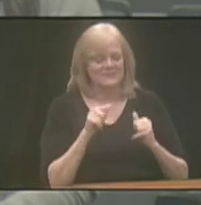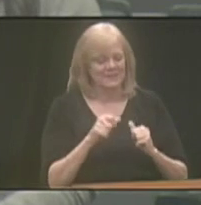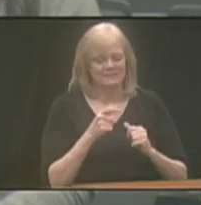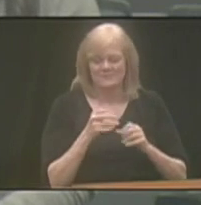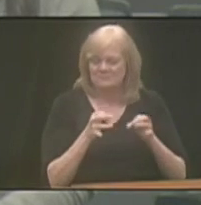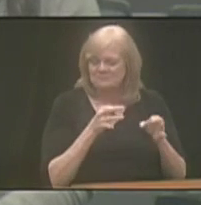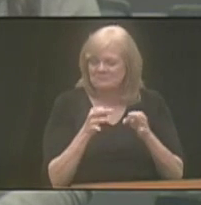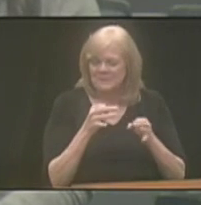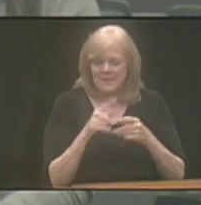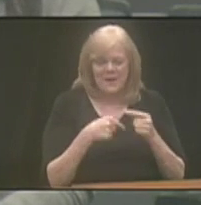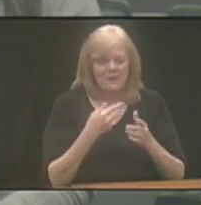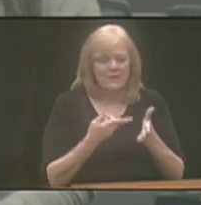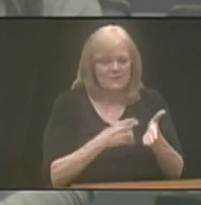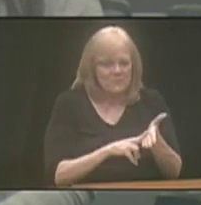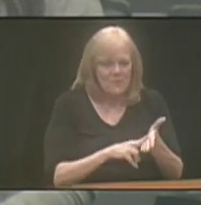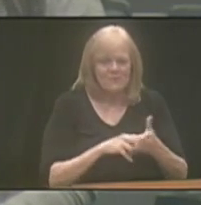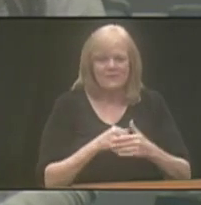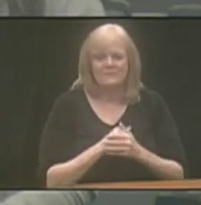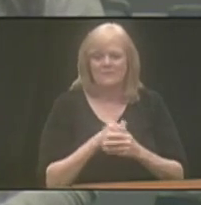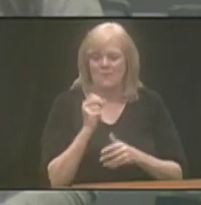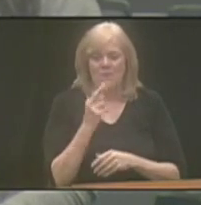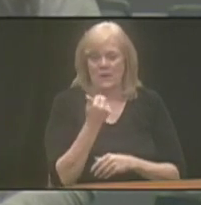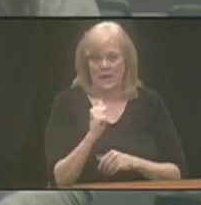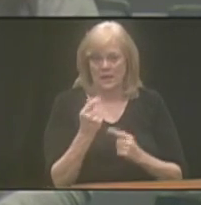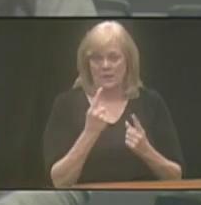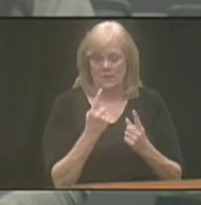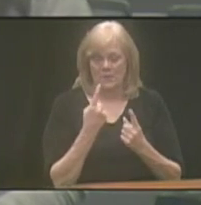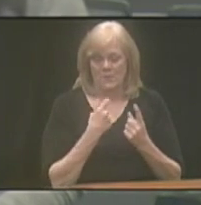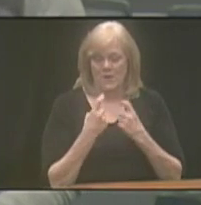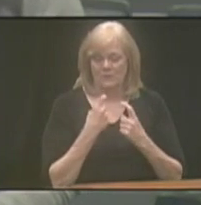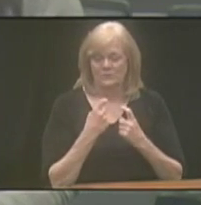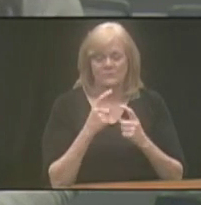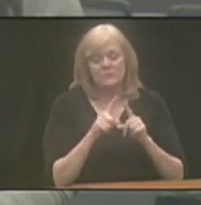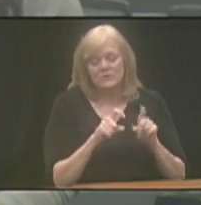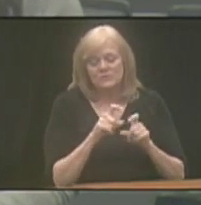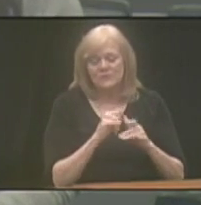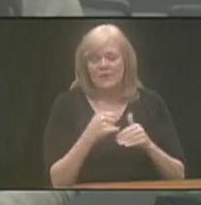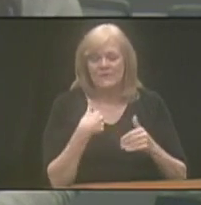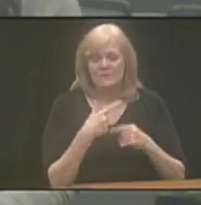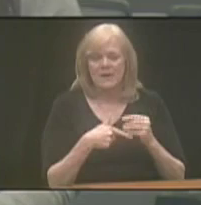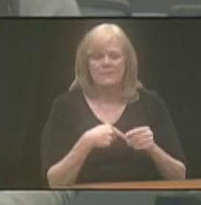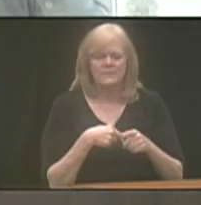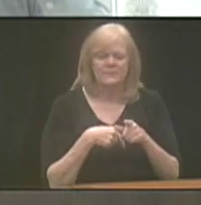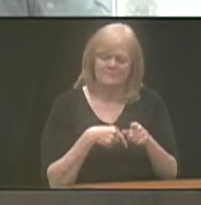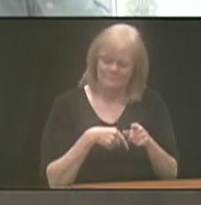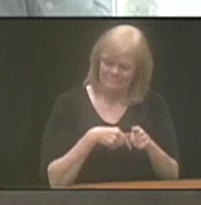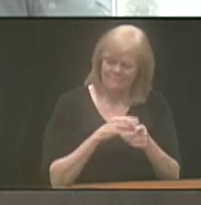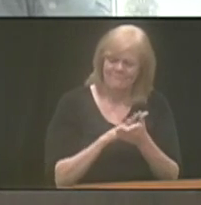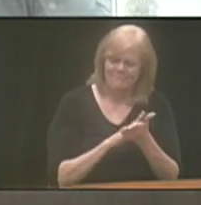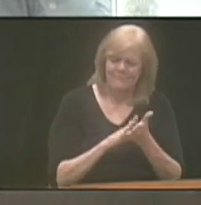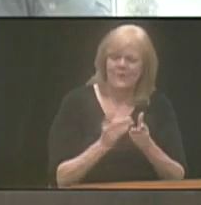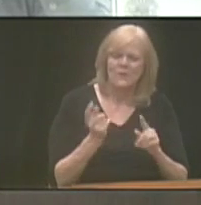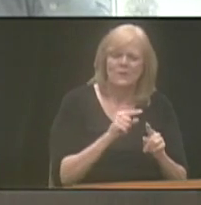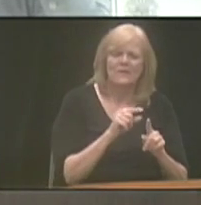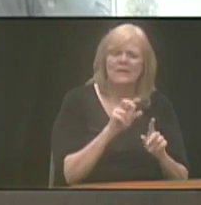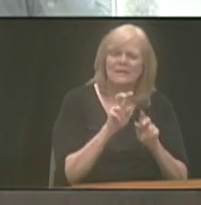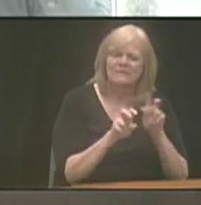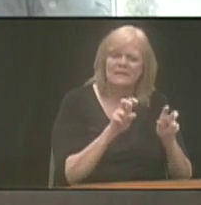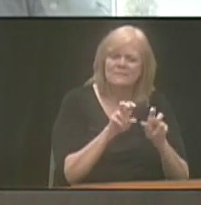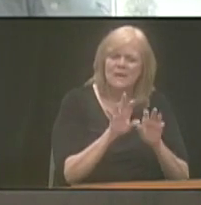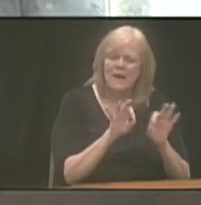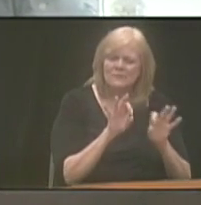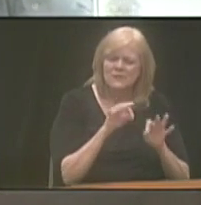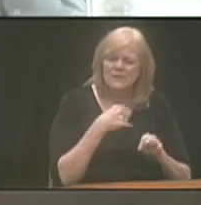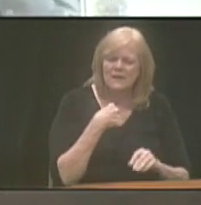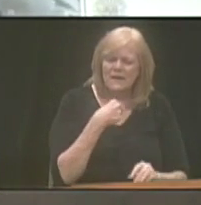through any questions you have about enrollment or any questions about the act itself. Nice. Can you go back to the investment option one?